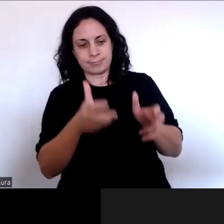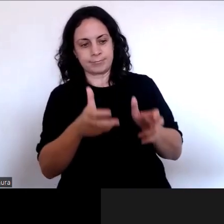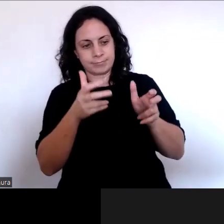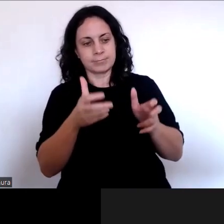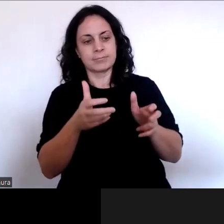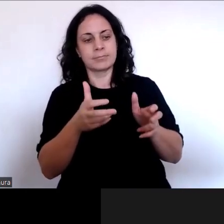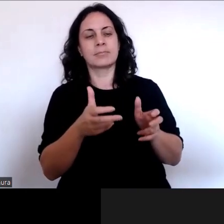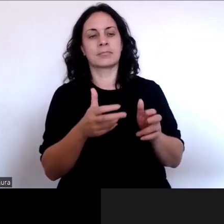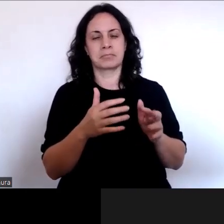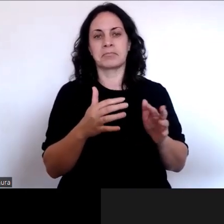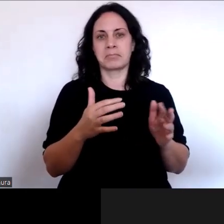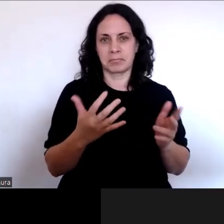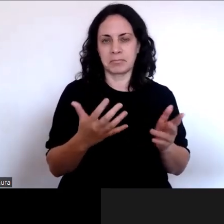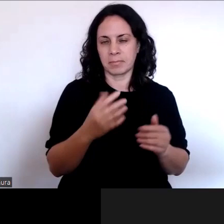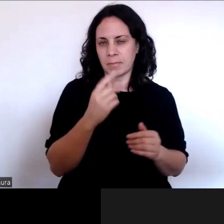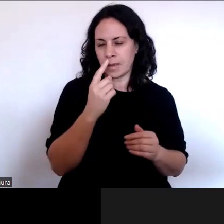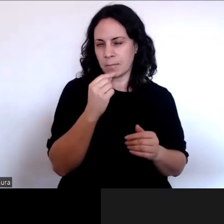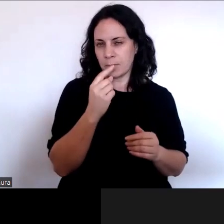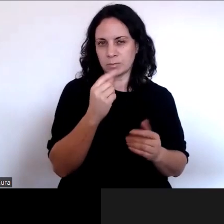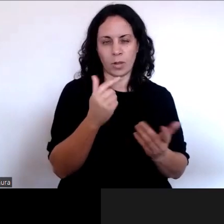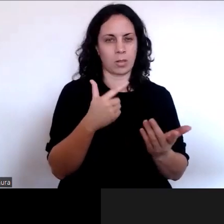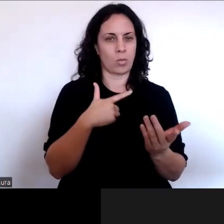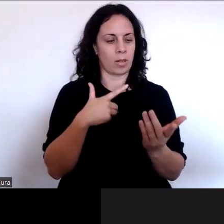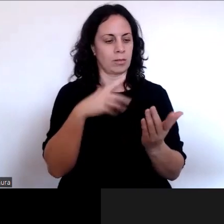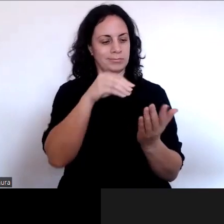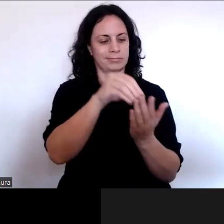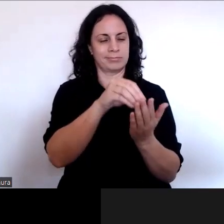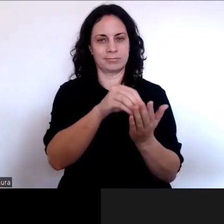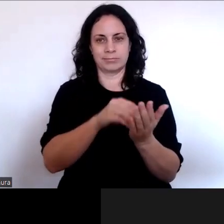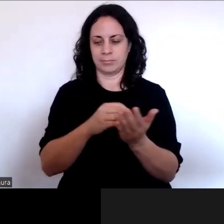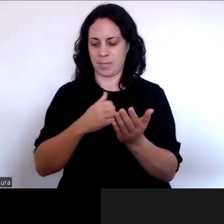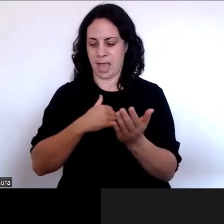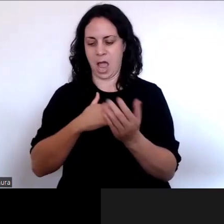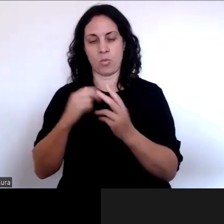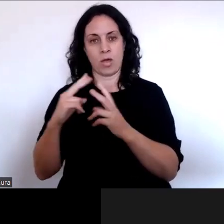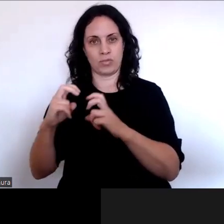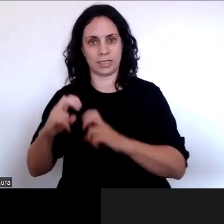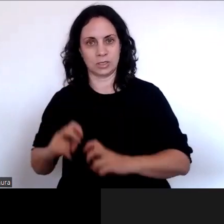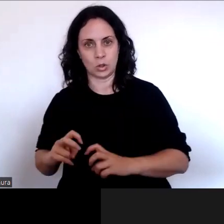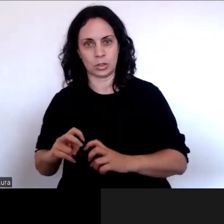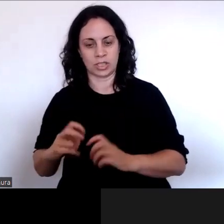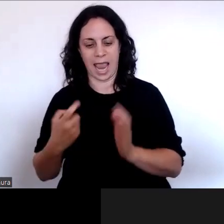but also our final recommendations.